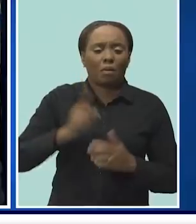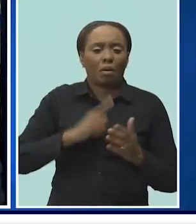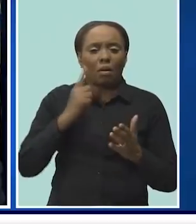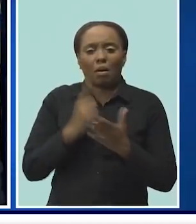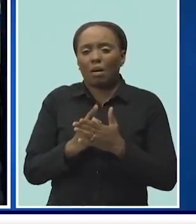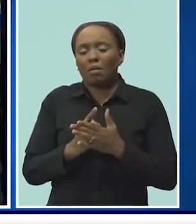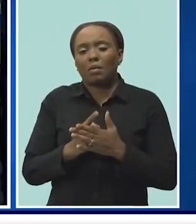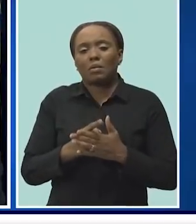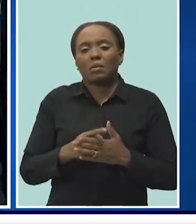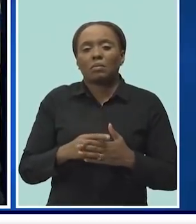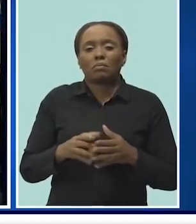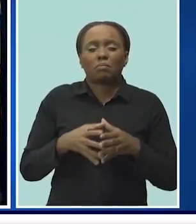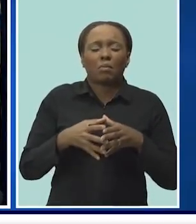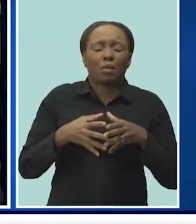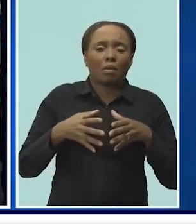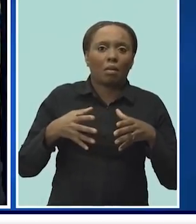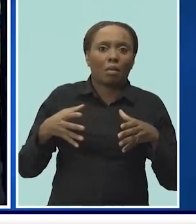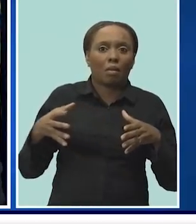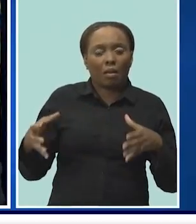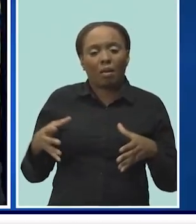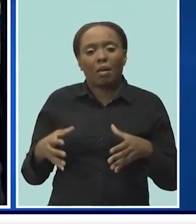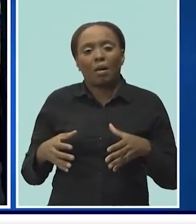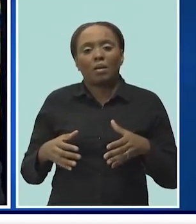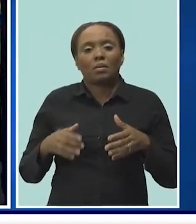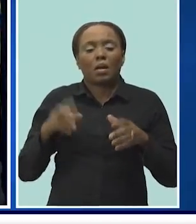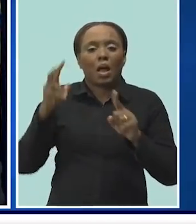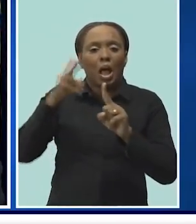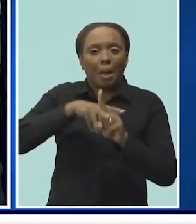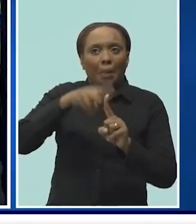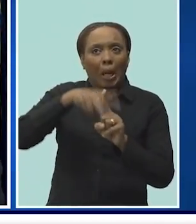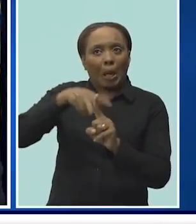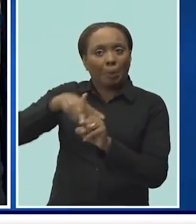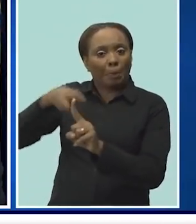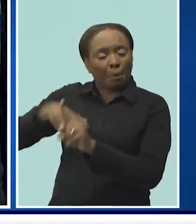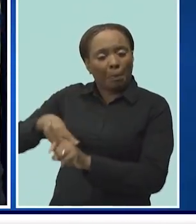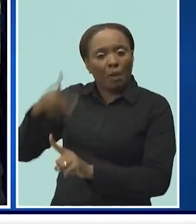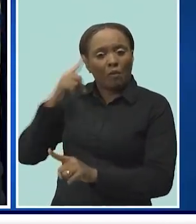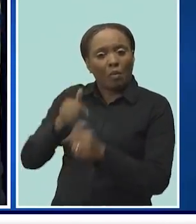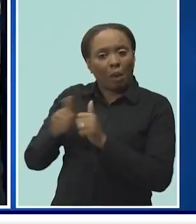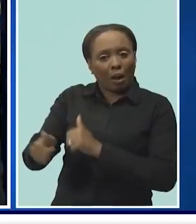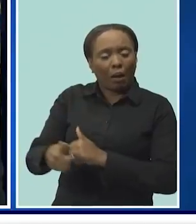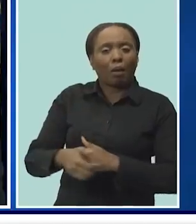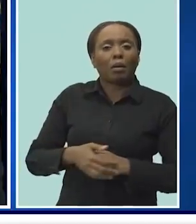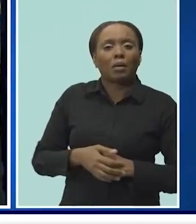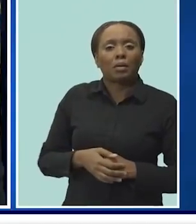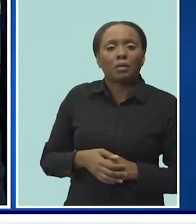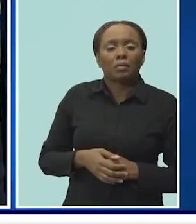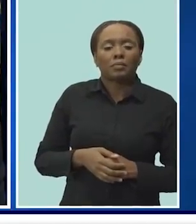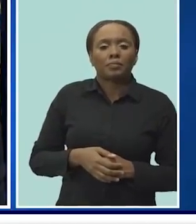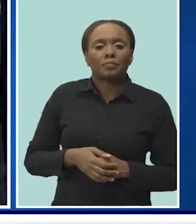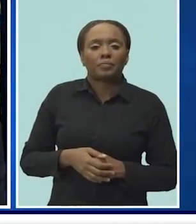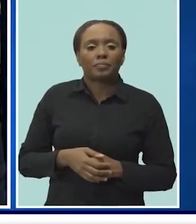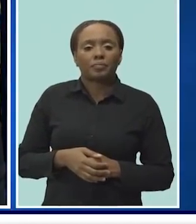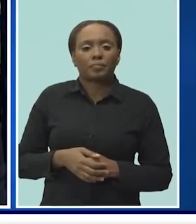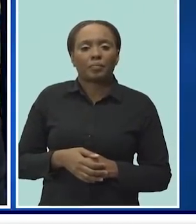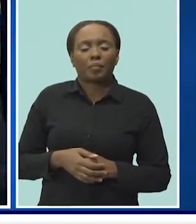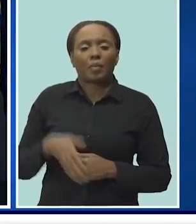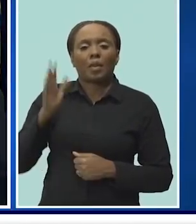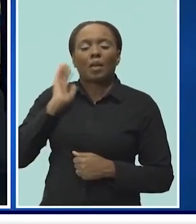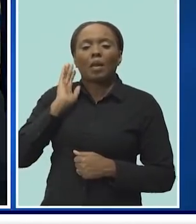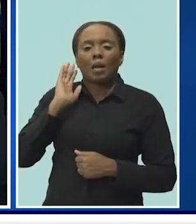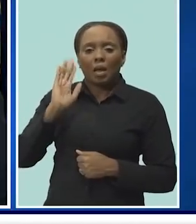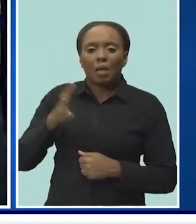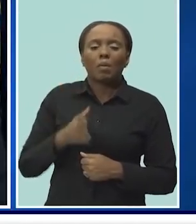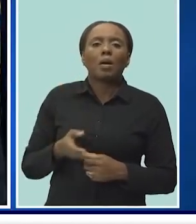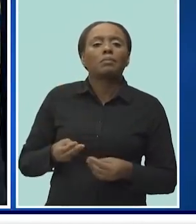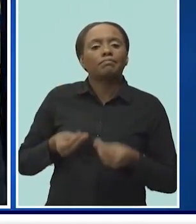has been a significant swelling of the numbers of people who are applying for passes. And that process will be dealt with. We're